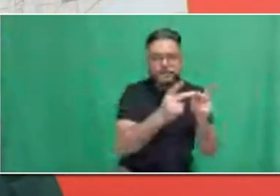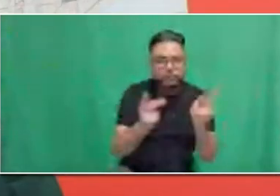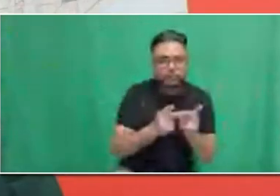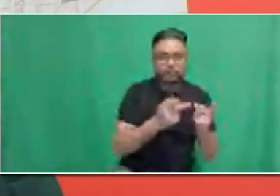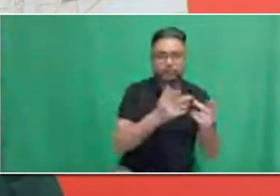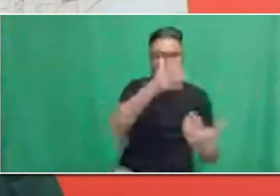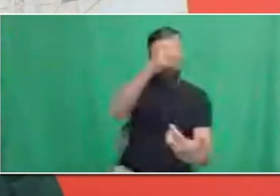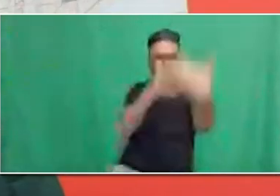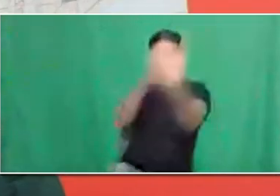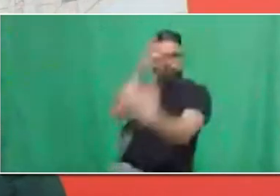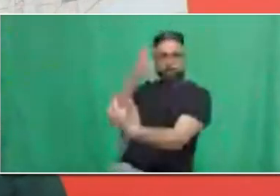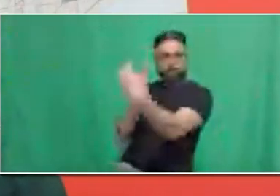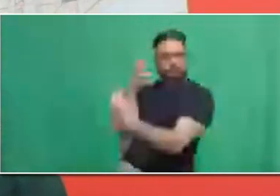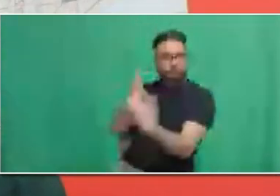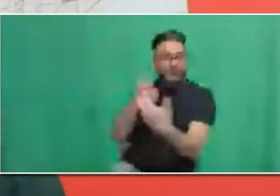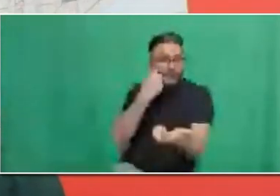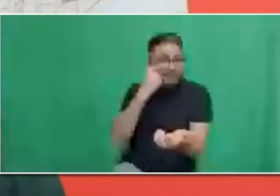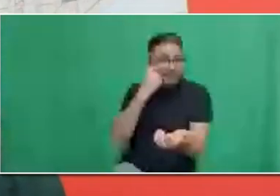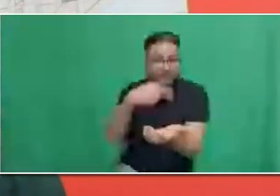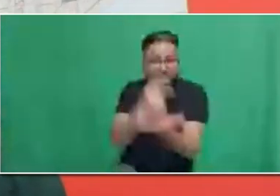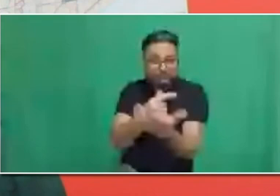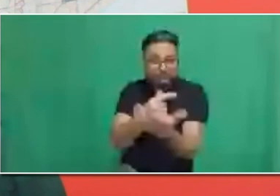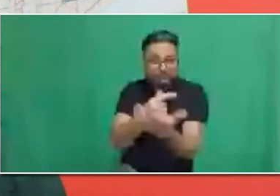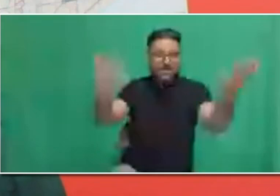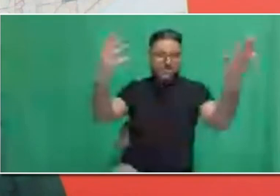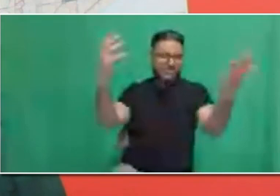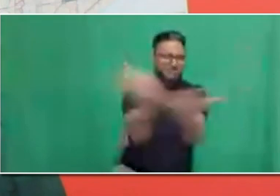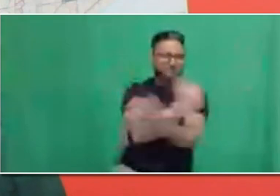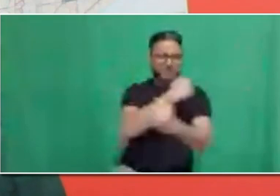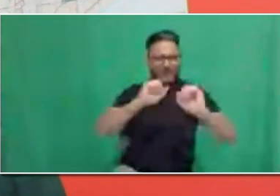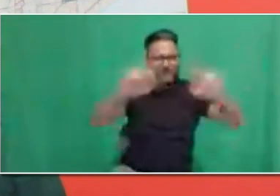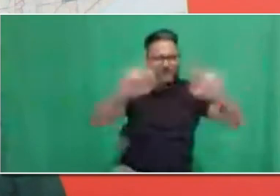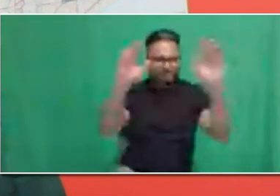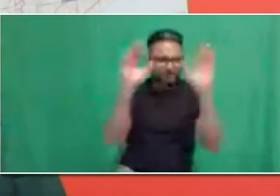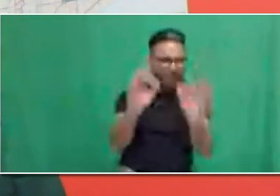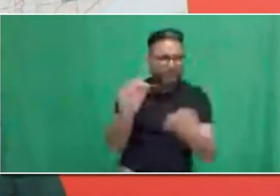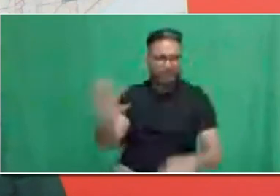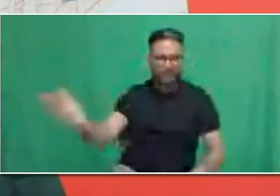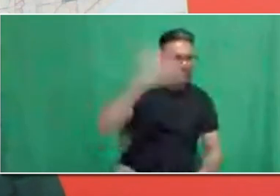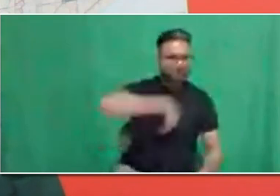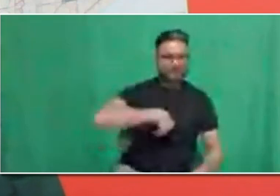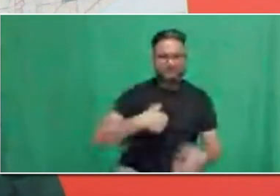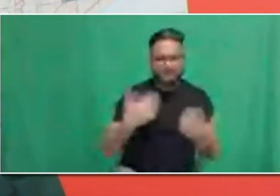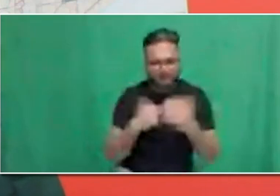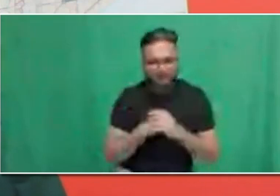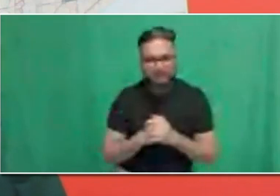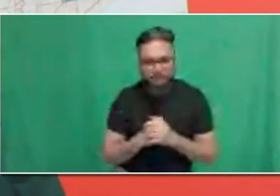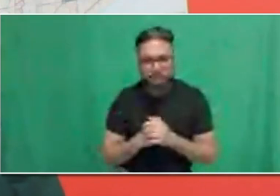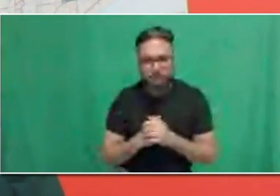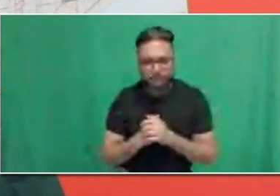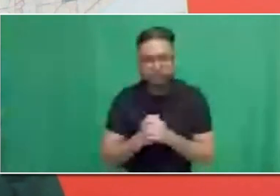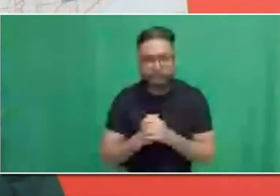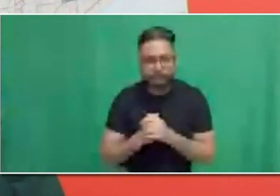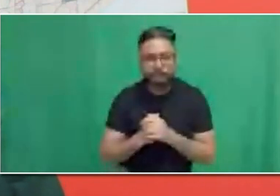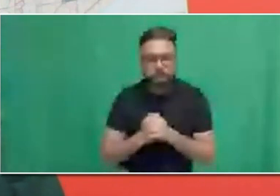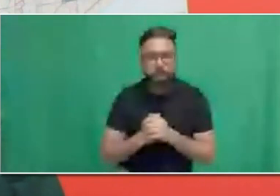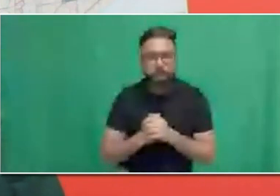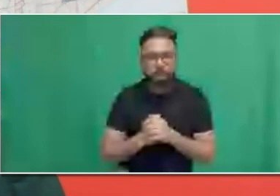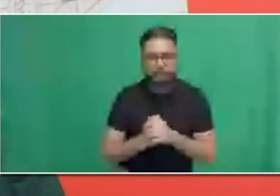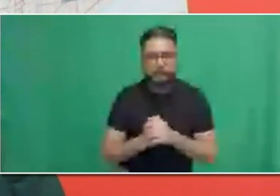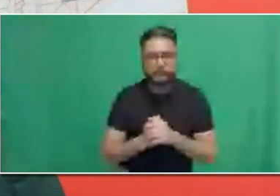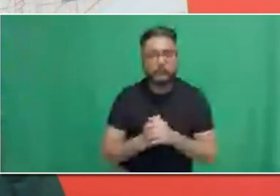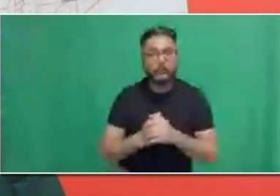Great. Thank you, Marika. So, the next question is, what are the shifts like? Adam, can you answer that?